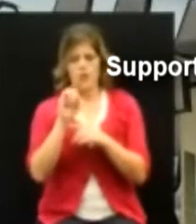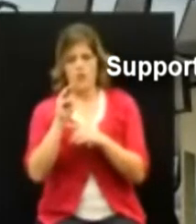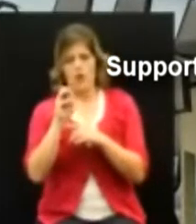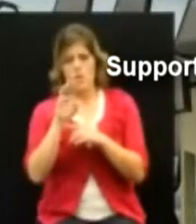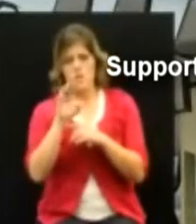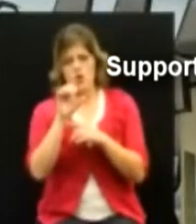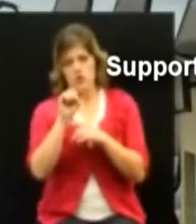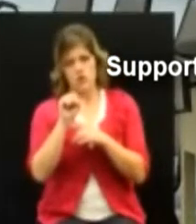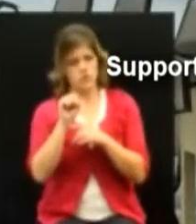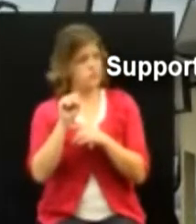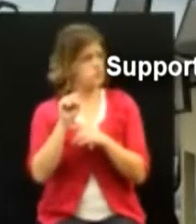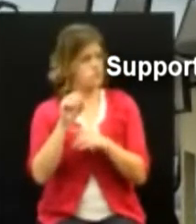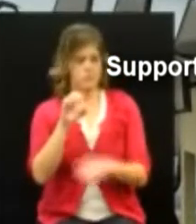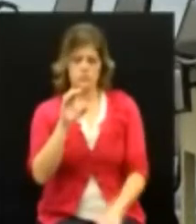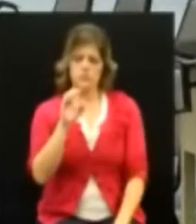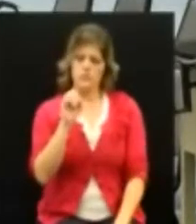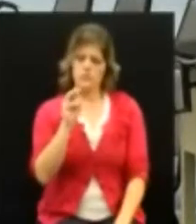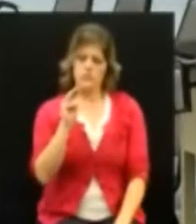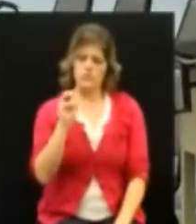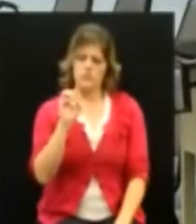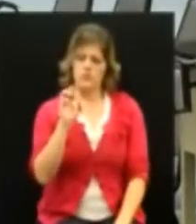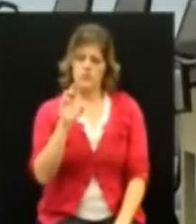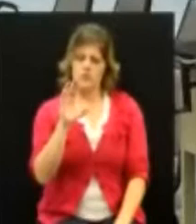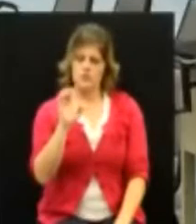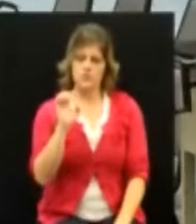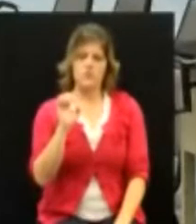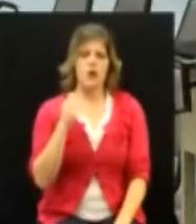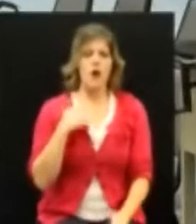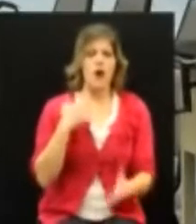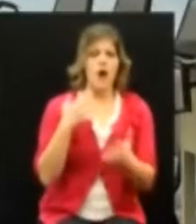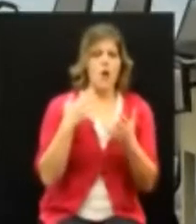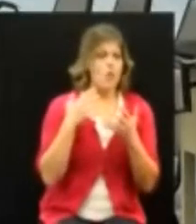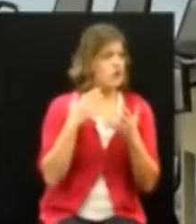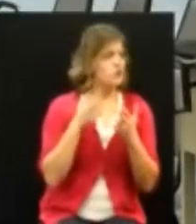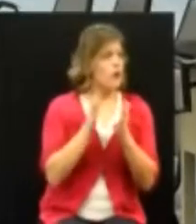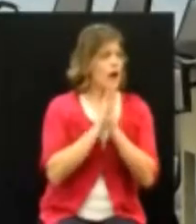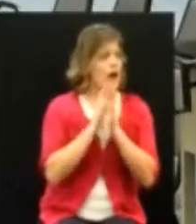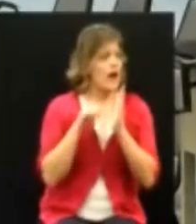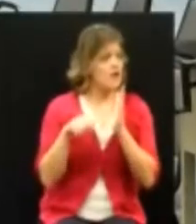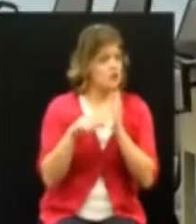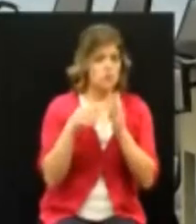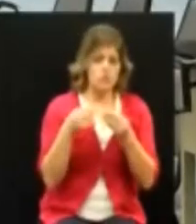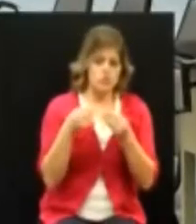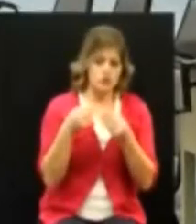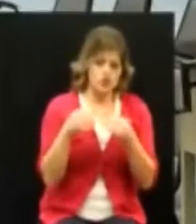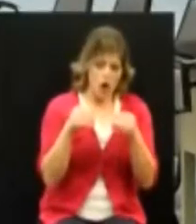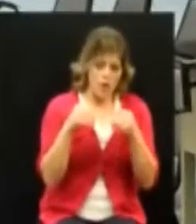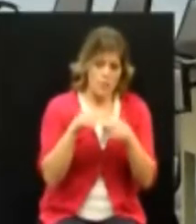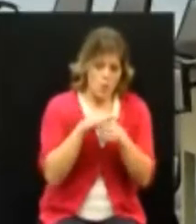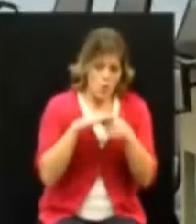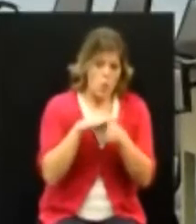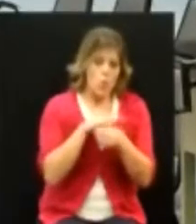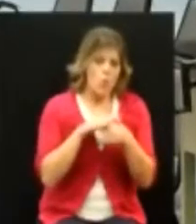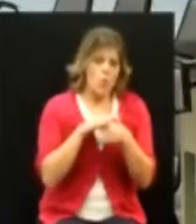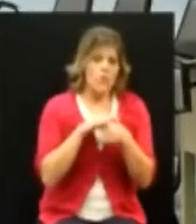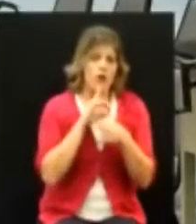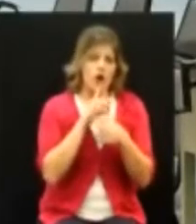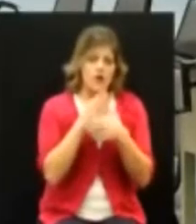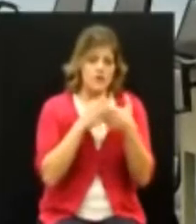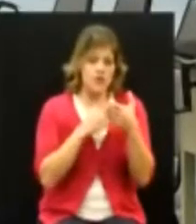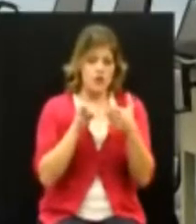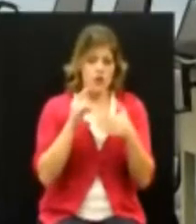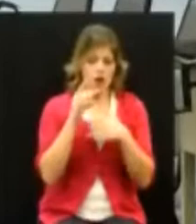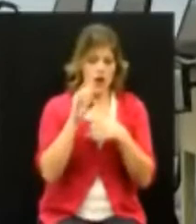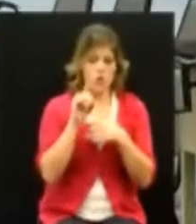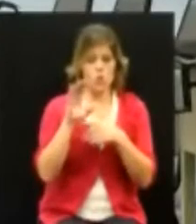um buying local shopping local making sure you spend your money local there are sections in the